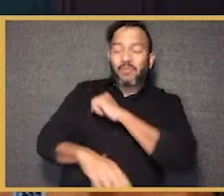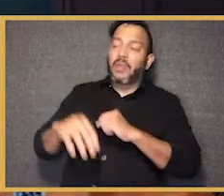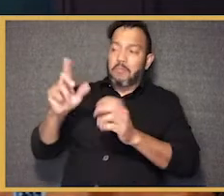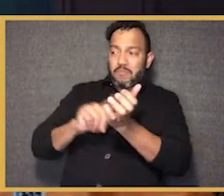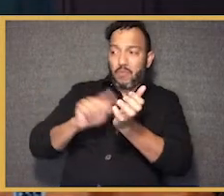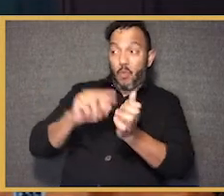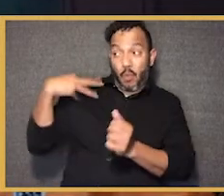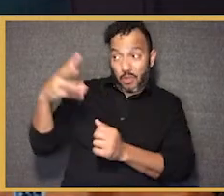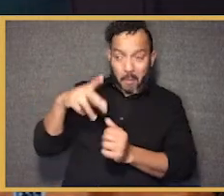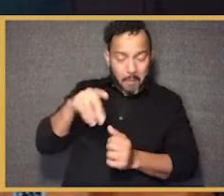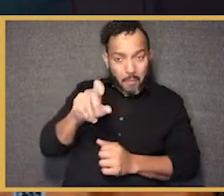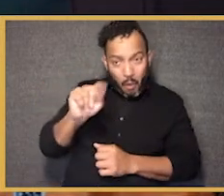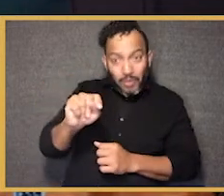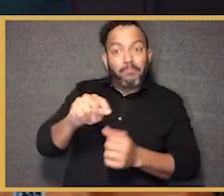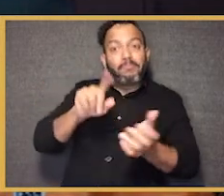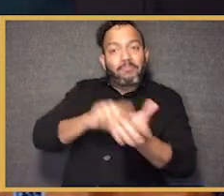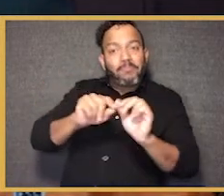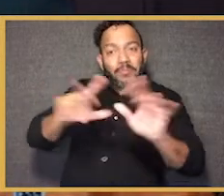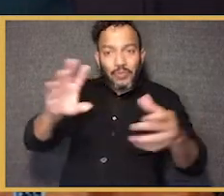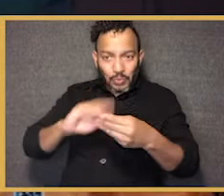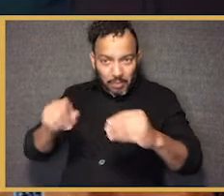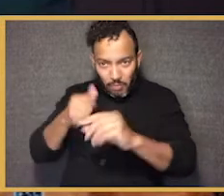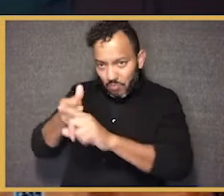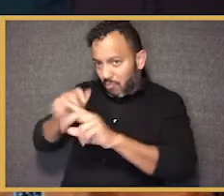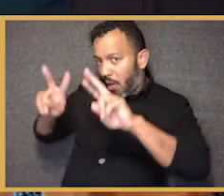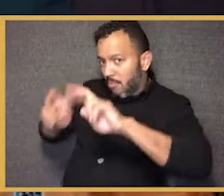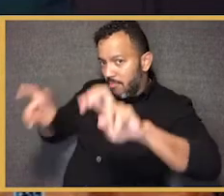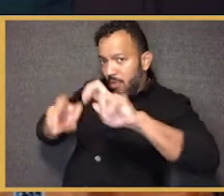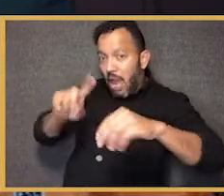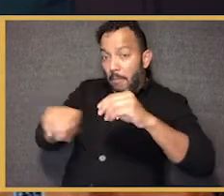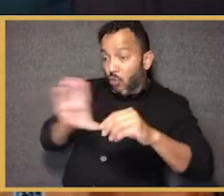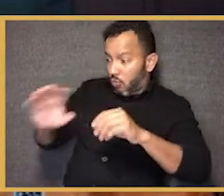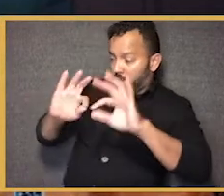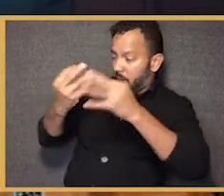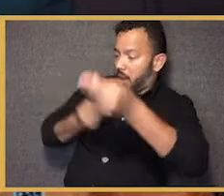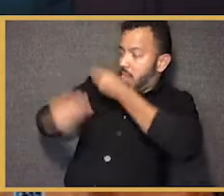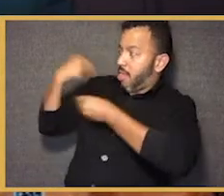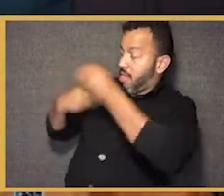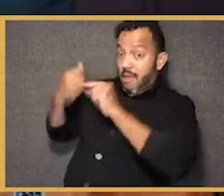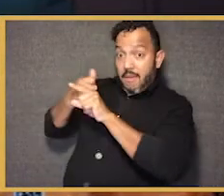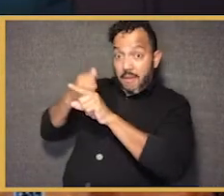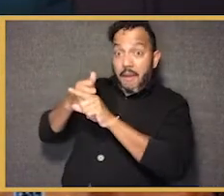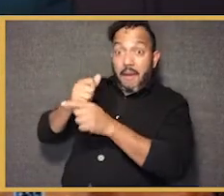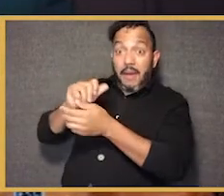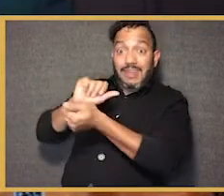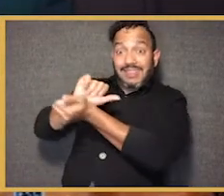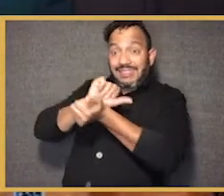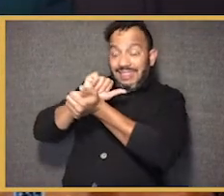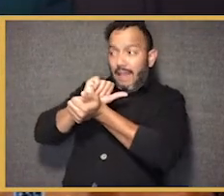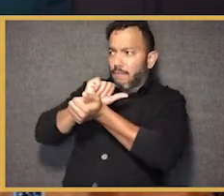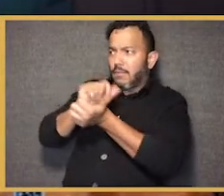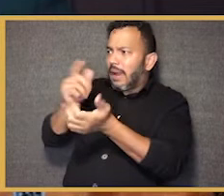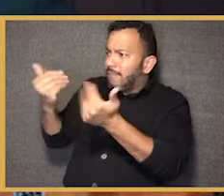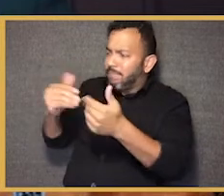fall, the Washington Post ran an amazing story about a remarkable discovery that you made about ancestors of yours who were